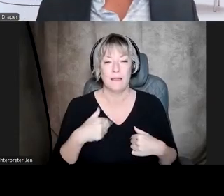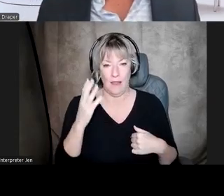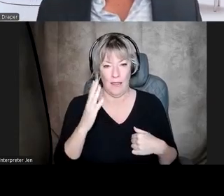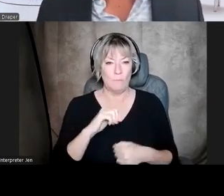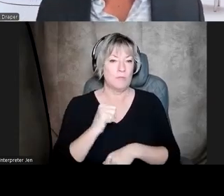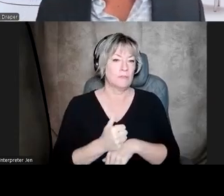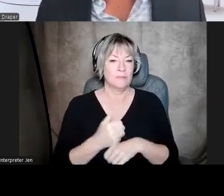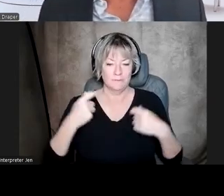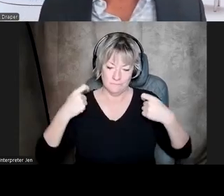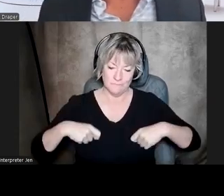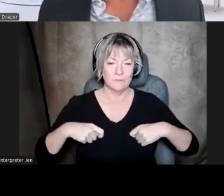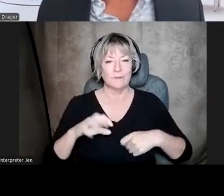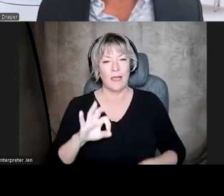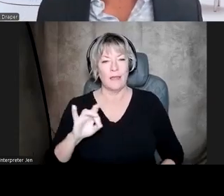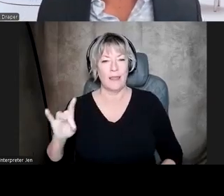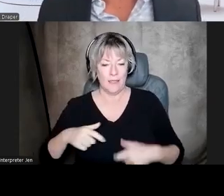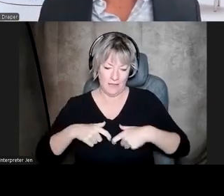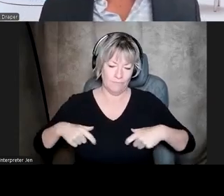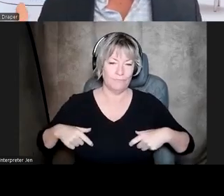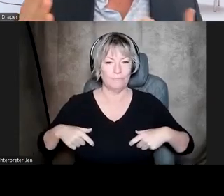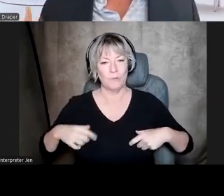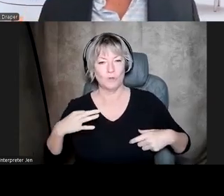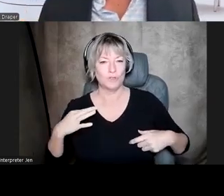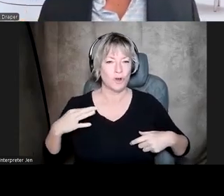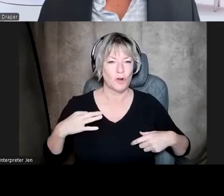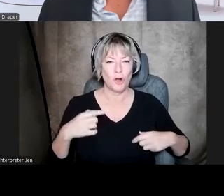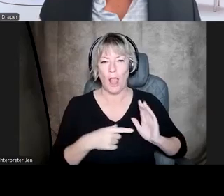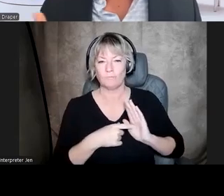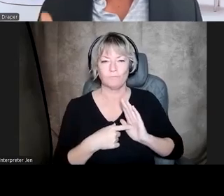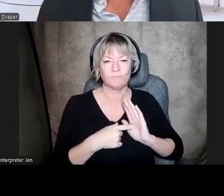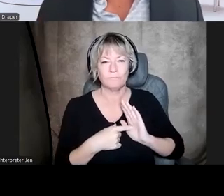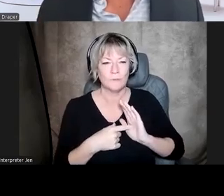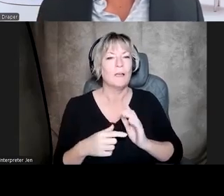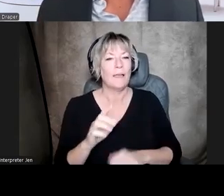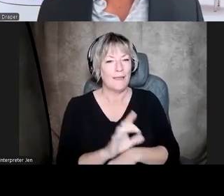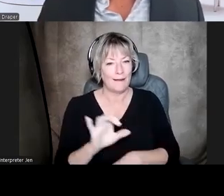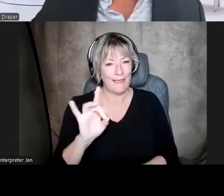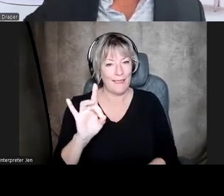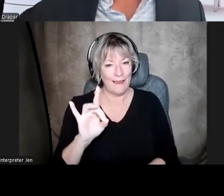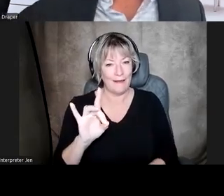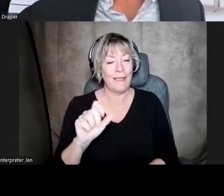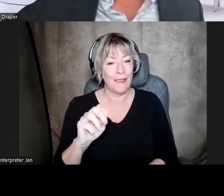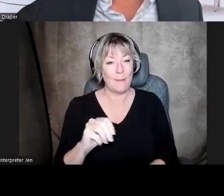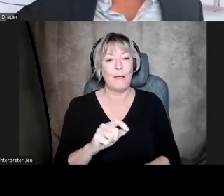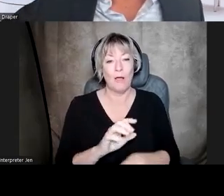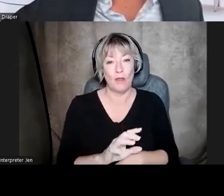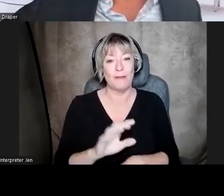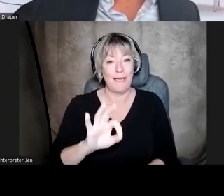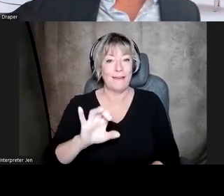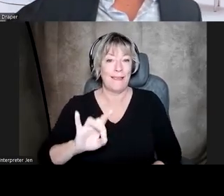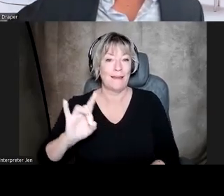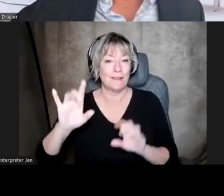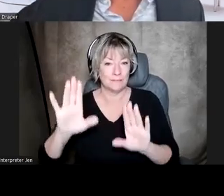Crisis Jam 988 shirt. I'm going to be parading it around town, and at 8 o'clock on 9-8 Sunday, I'm going to be raising my